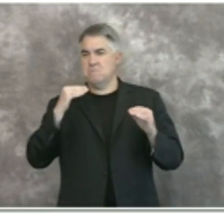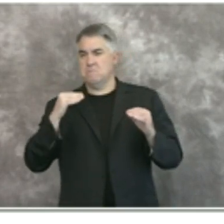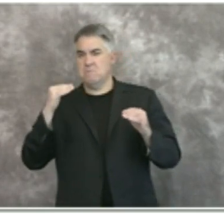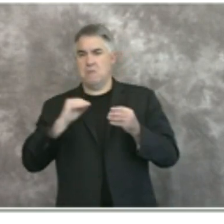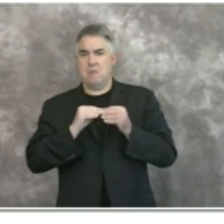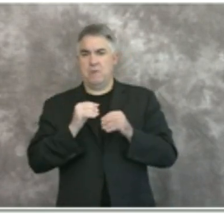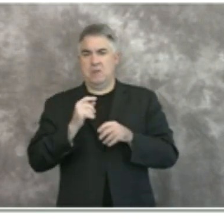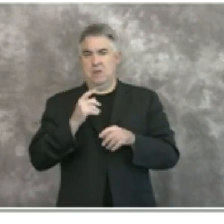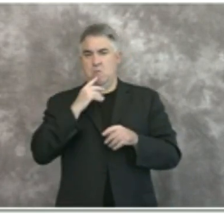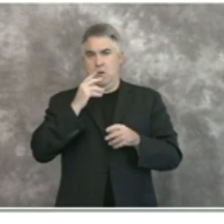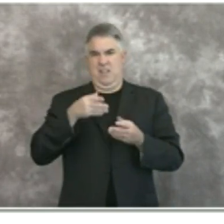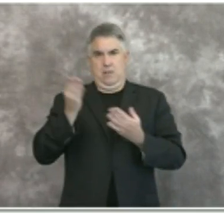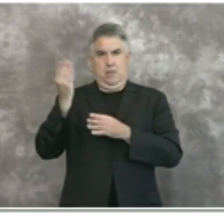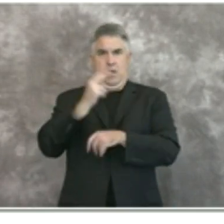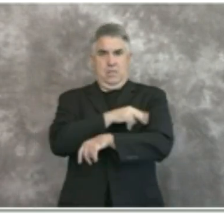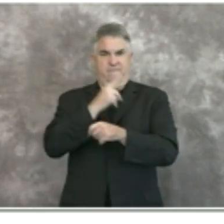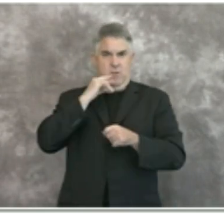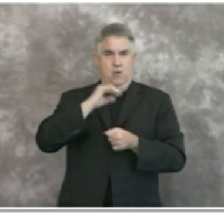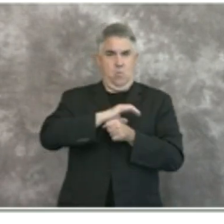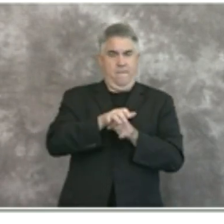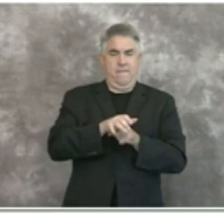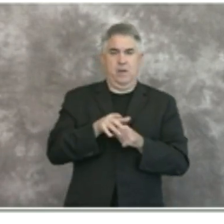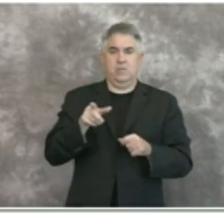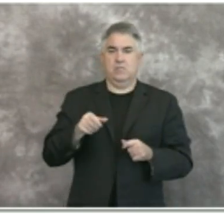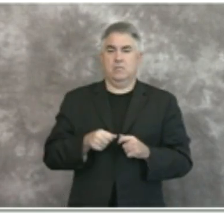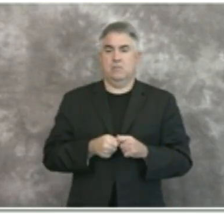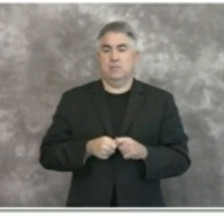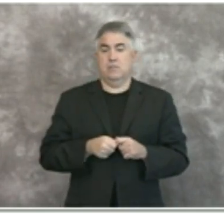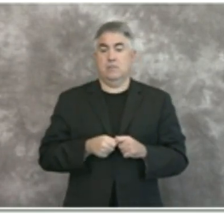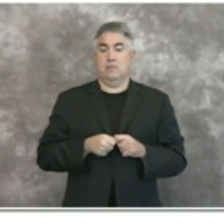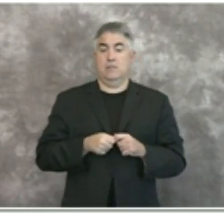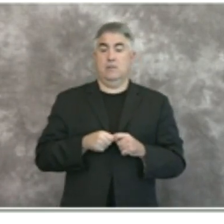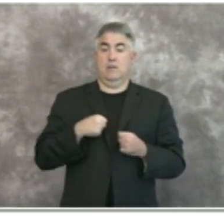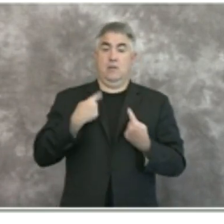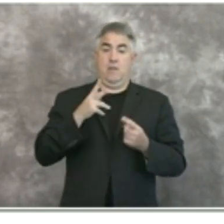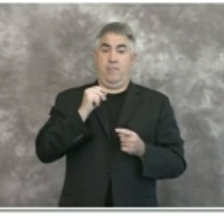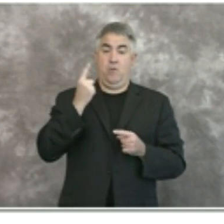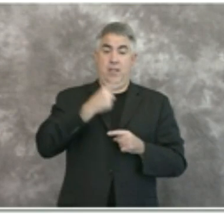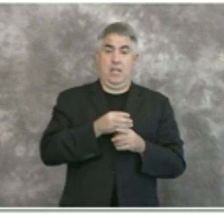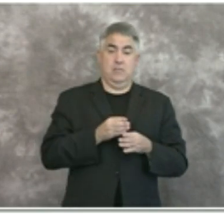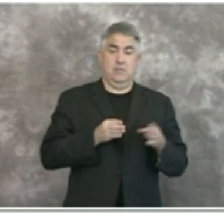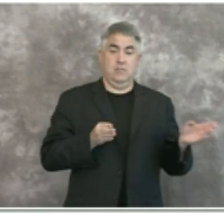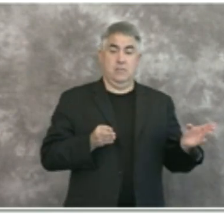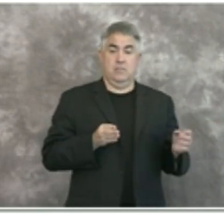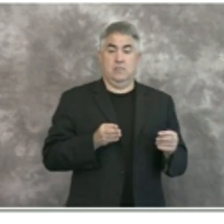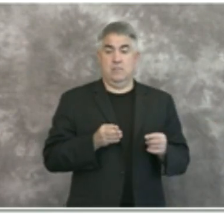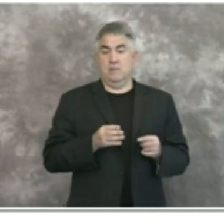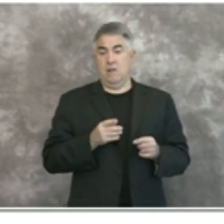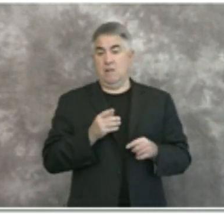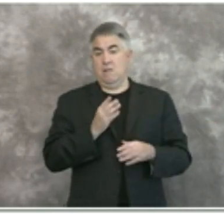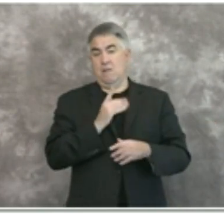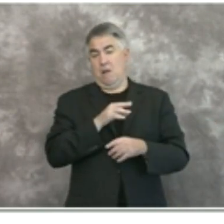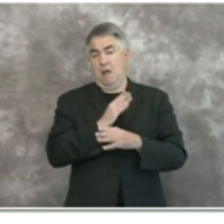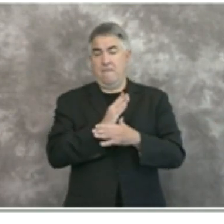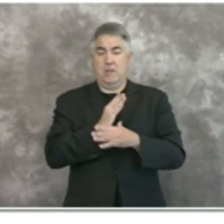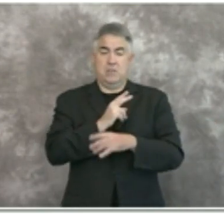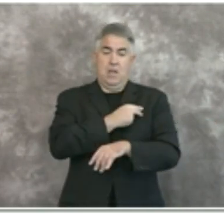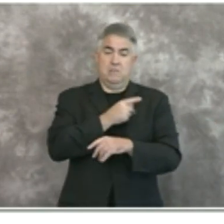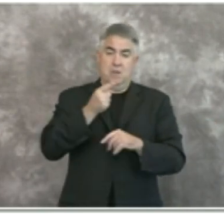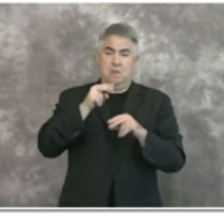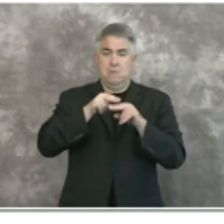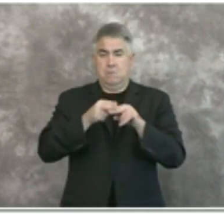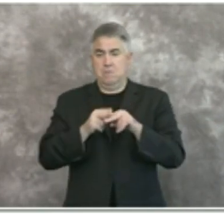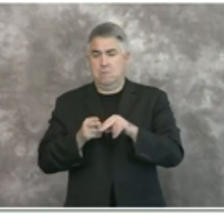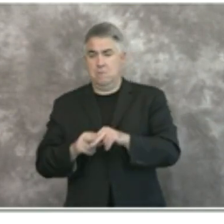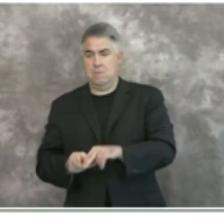flat uh along the line there over the preceding 30 days uh total covet related hospitalizations uh down a little bit uh yesterday